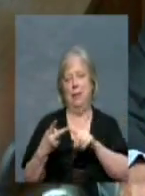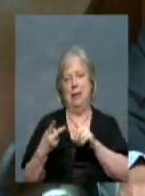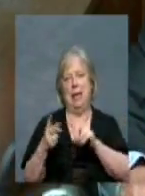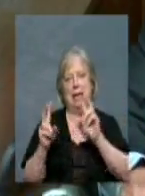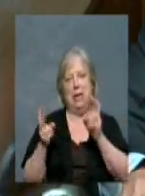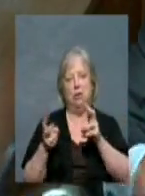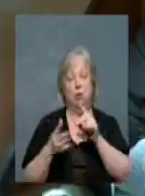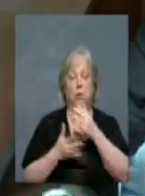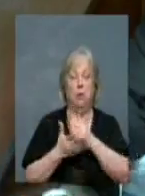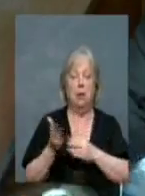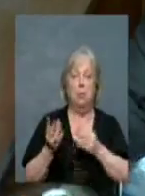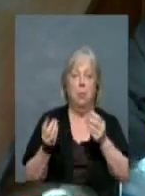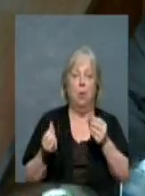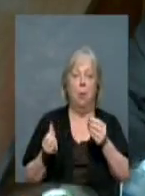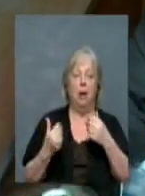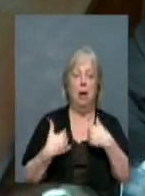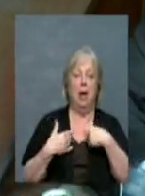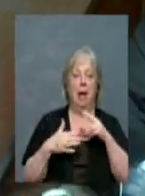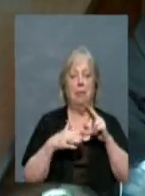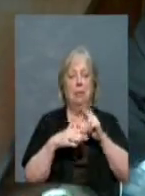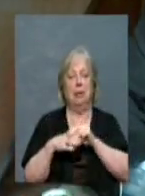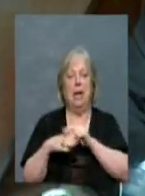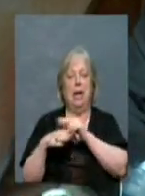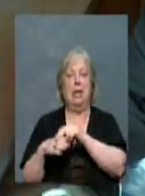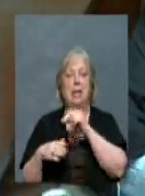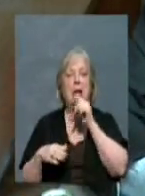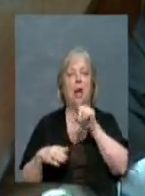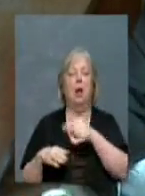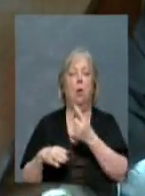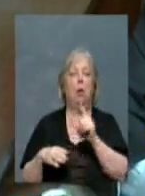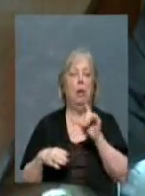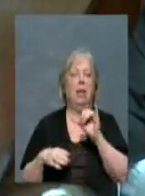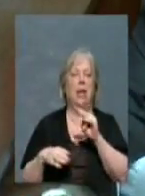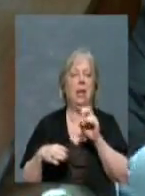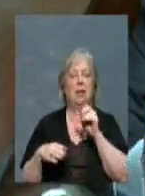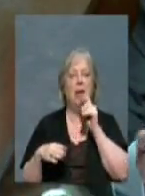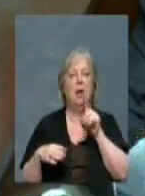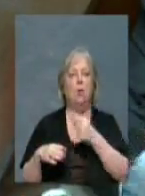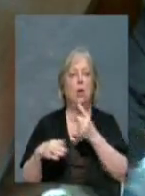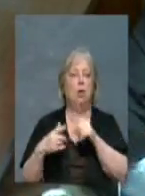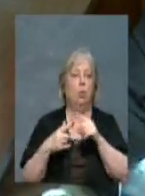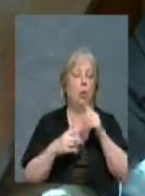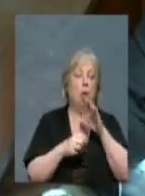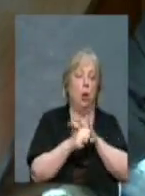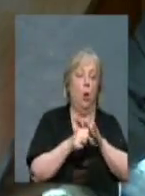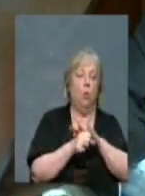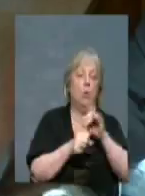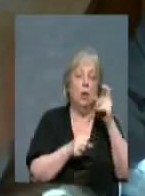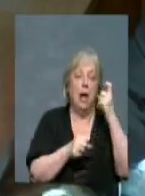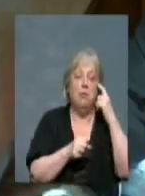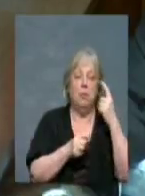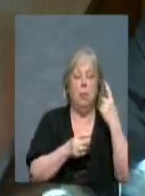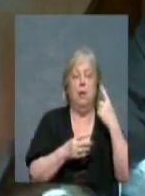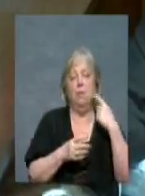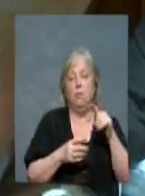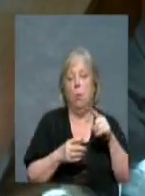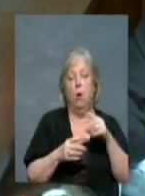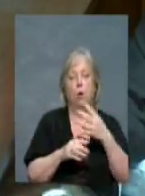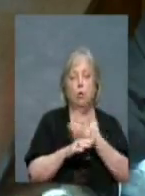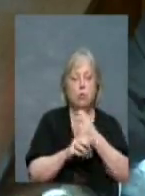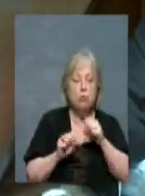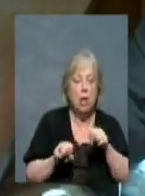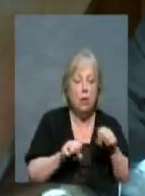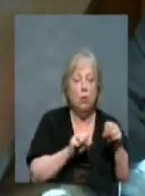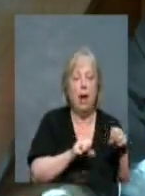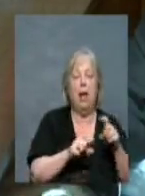some of these properties have liens upon them not only to the local government for cutting grass, but to the federal government for not